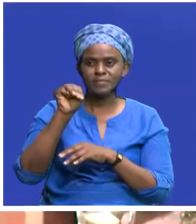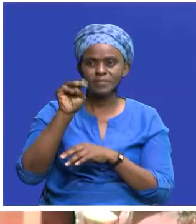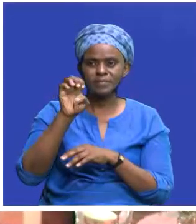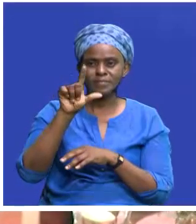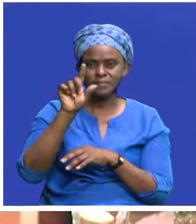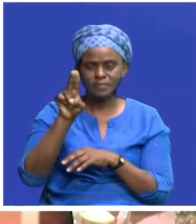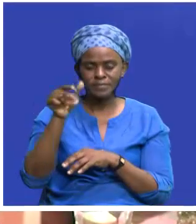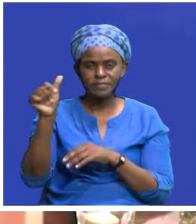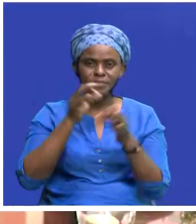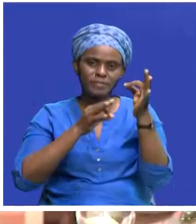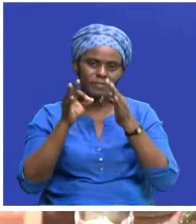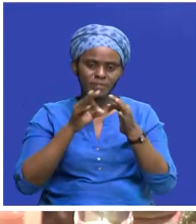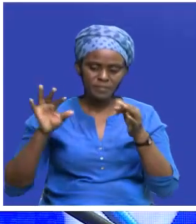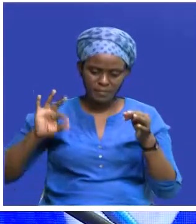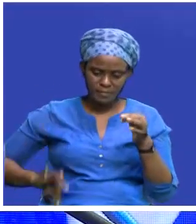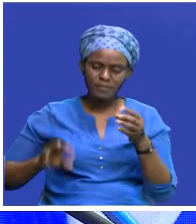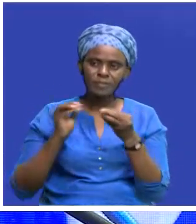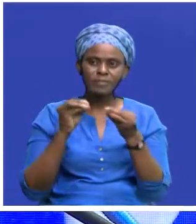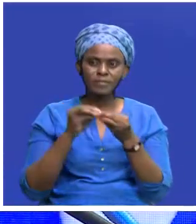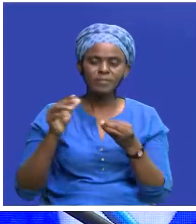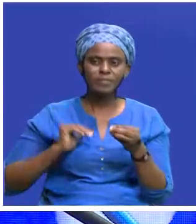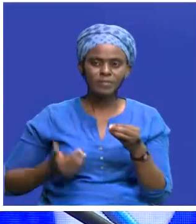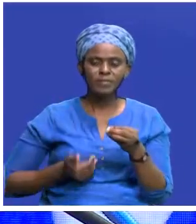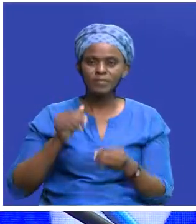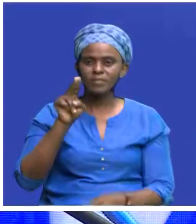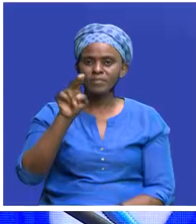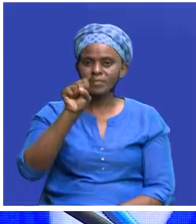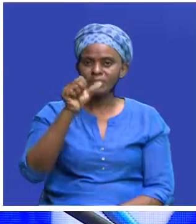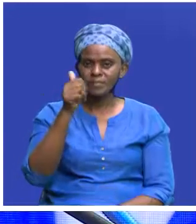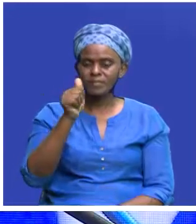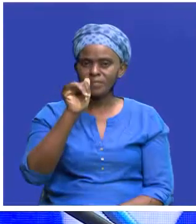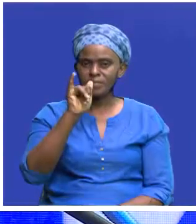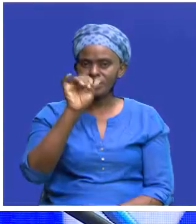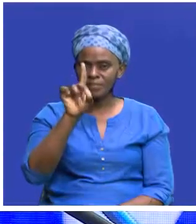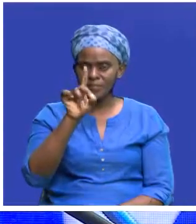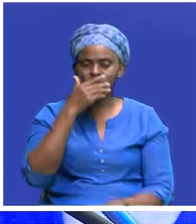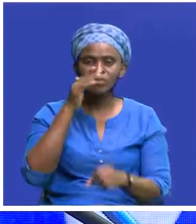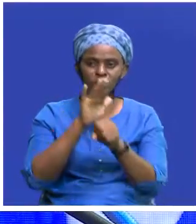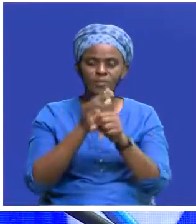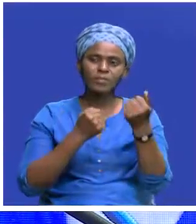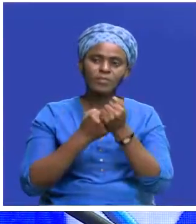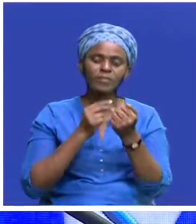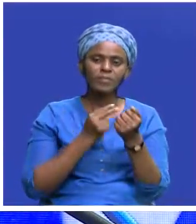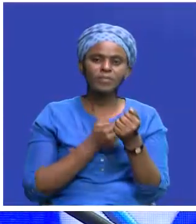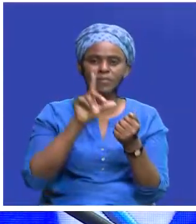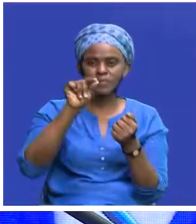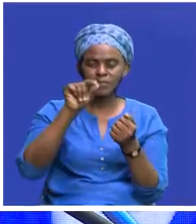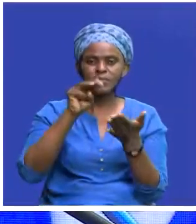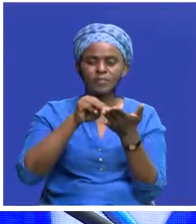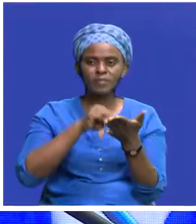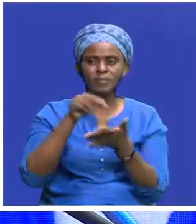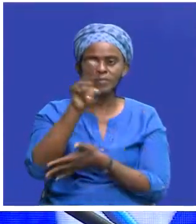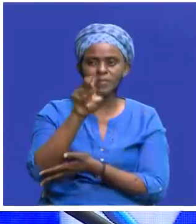initiative will benefit the women in the country. USAID has committed to supporting us with 20 million dollars